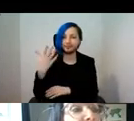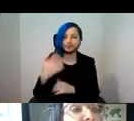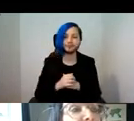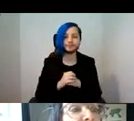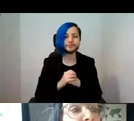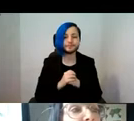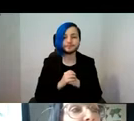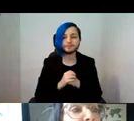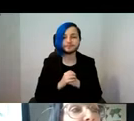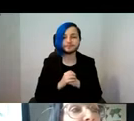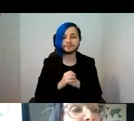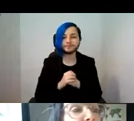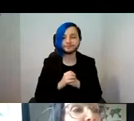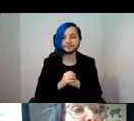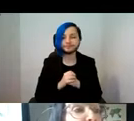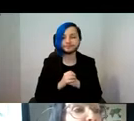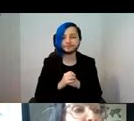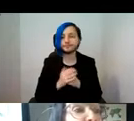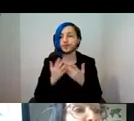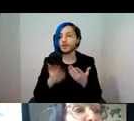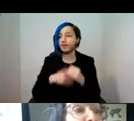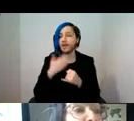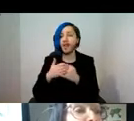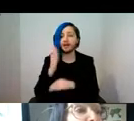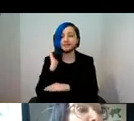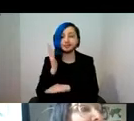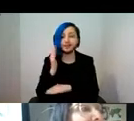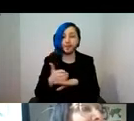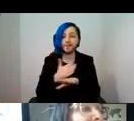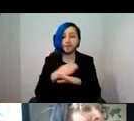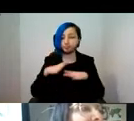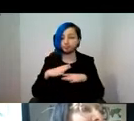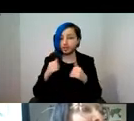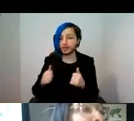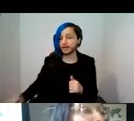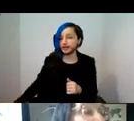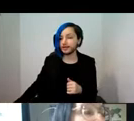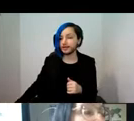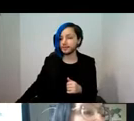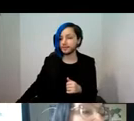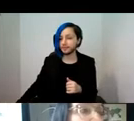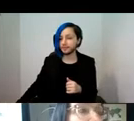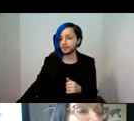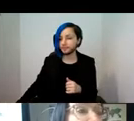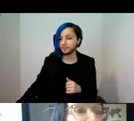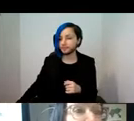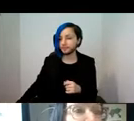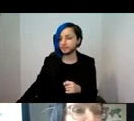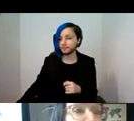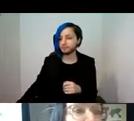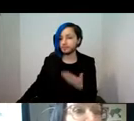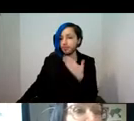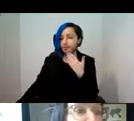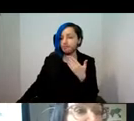And we're on to our last speaker just before we go towards the break. And do think about your questions that you would like to